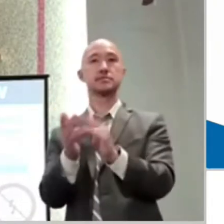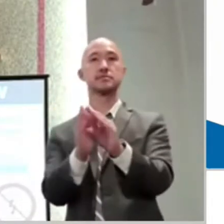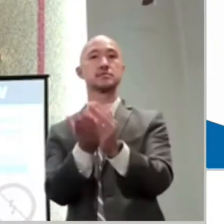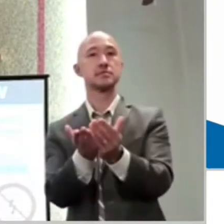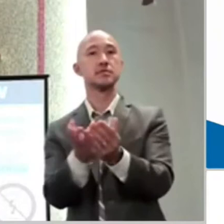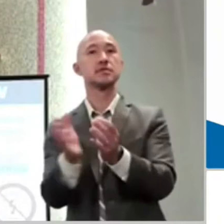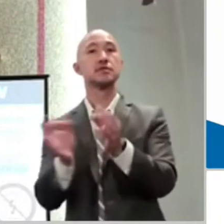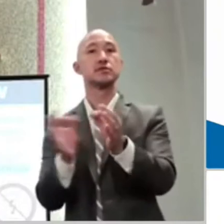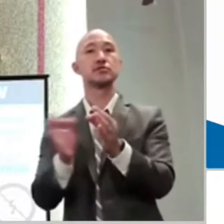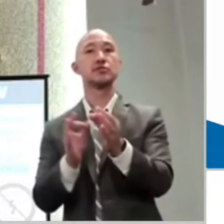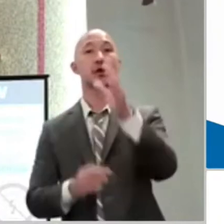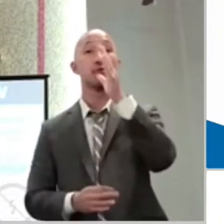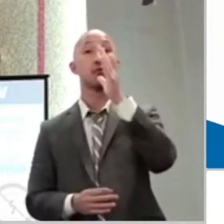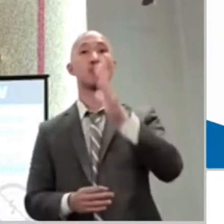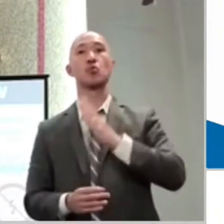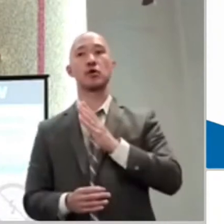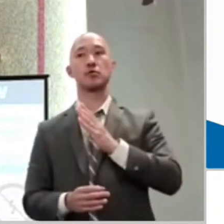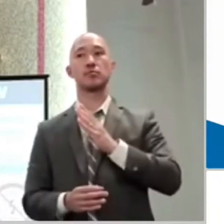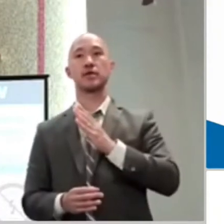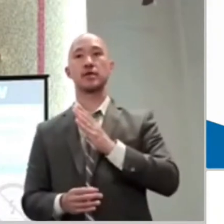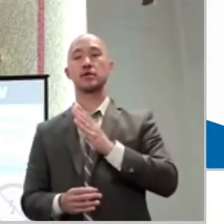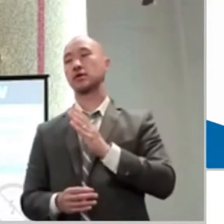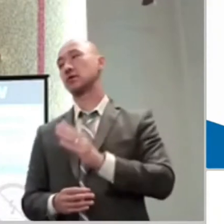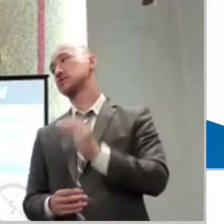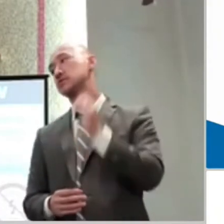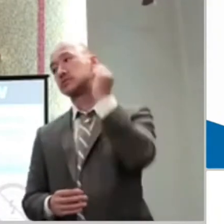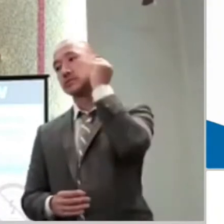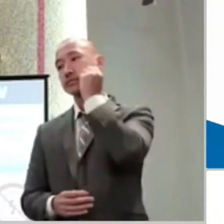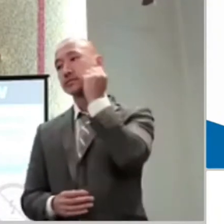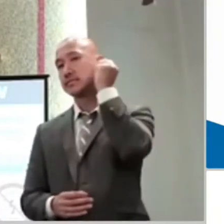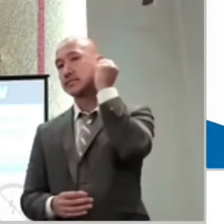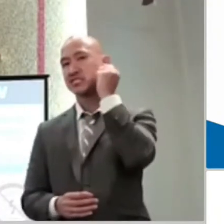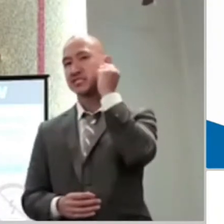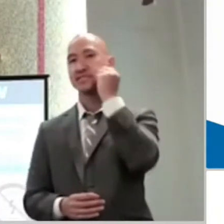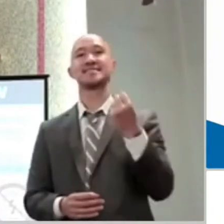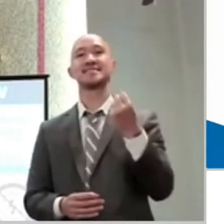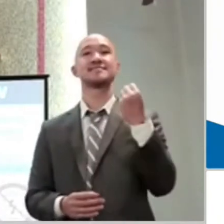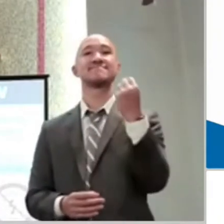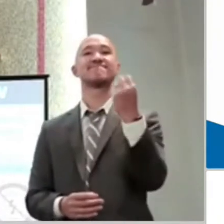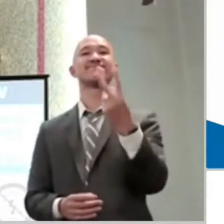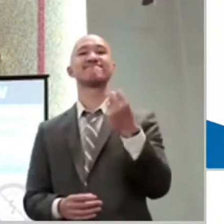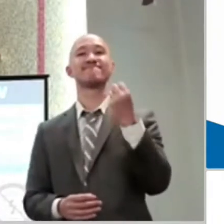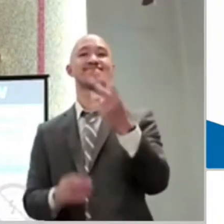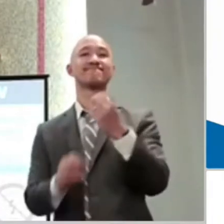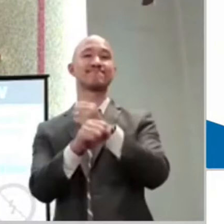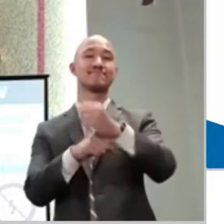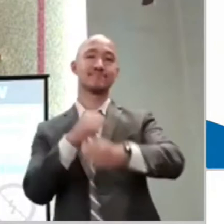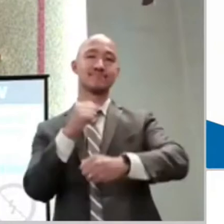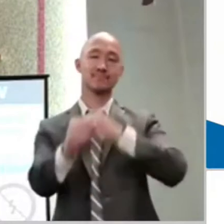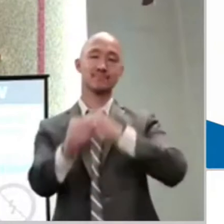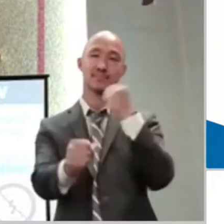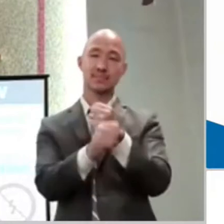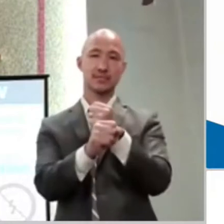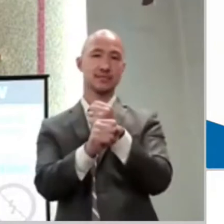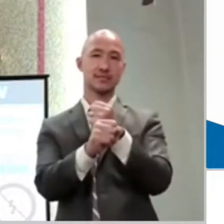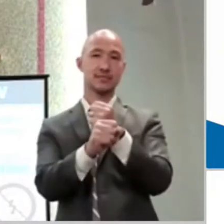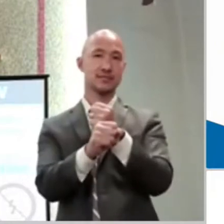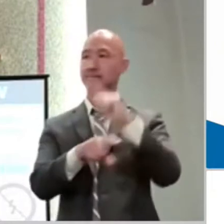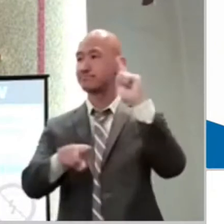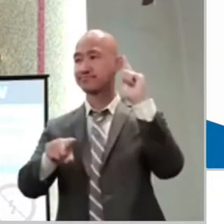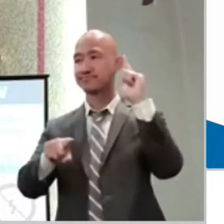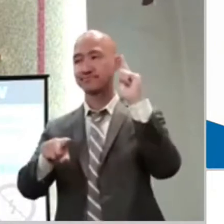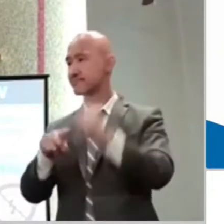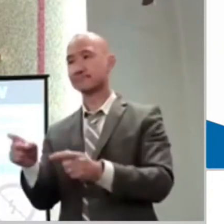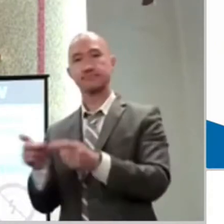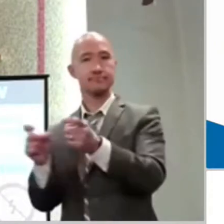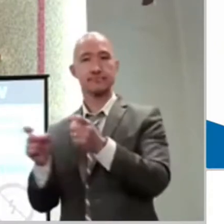behind Jesus, she was like, if I could just, if I could just touch him. And that